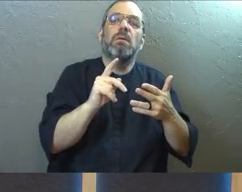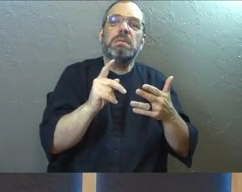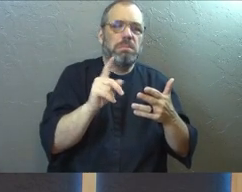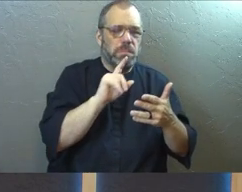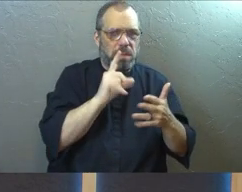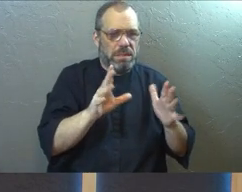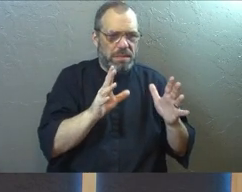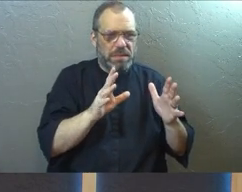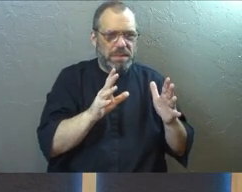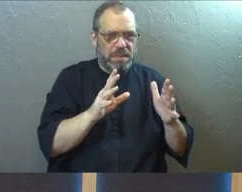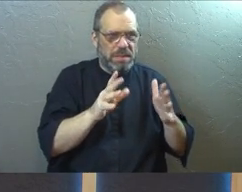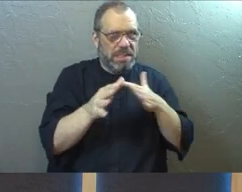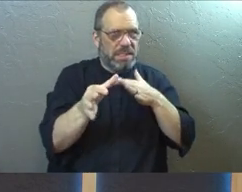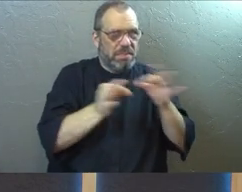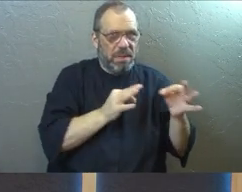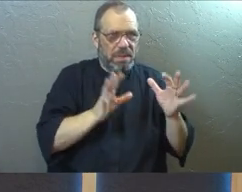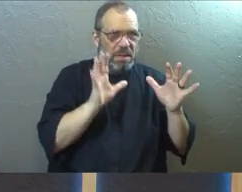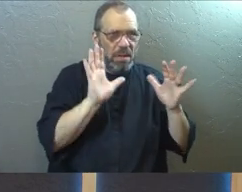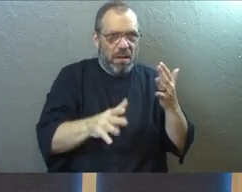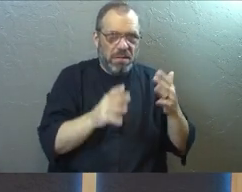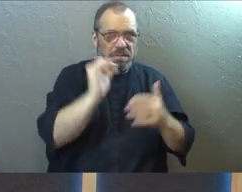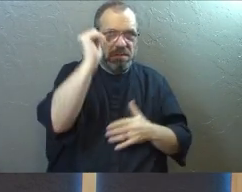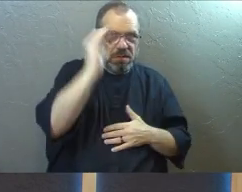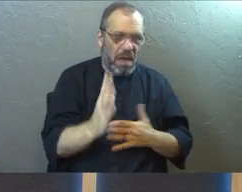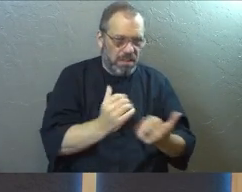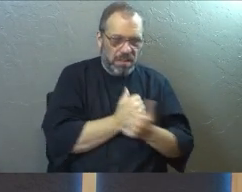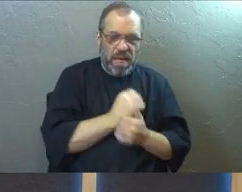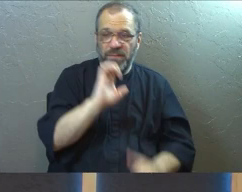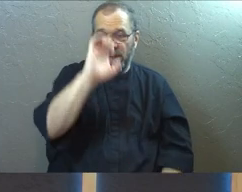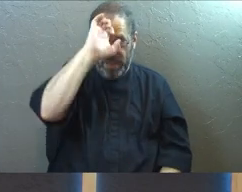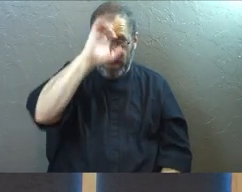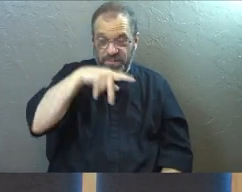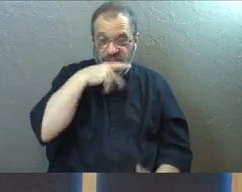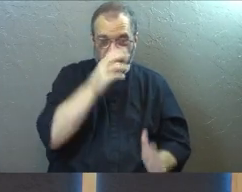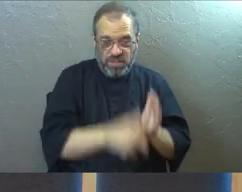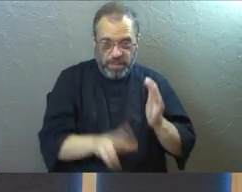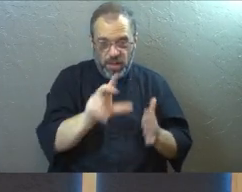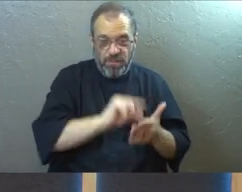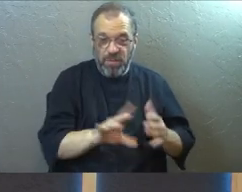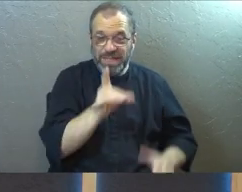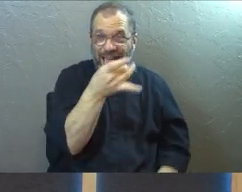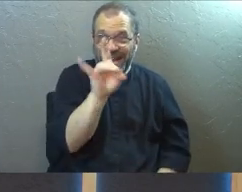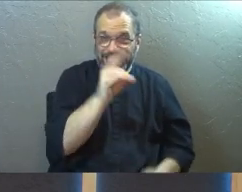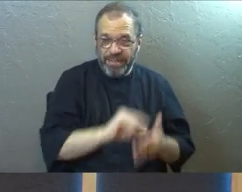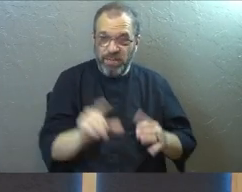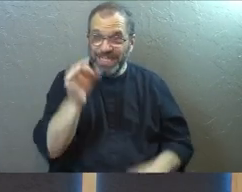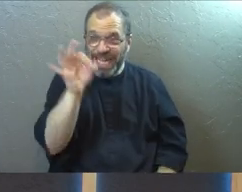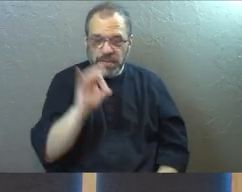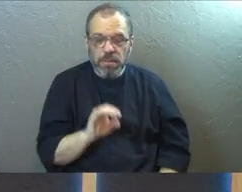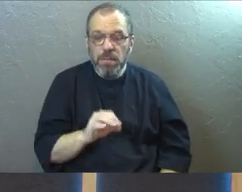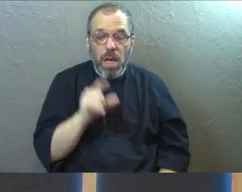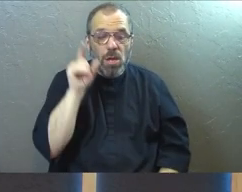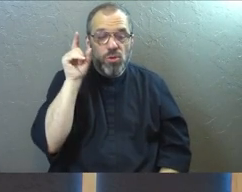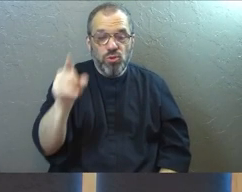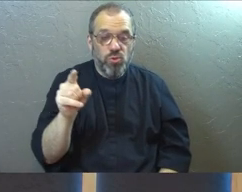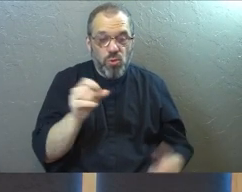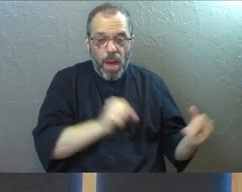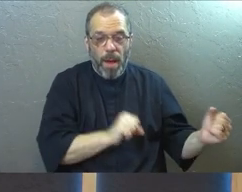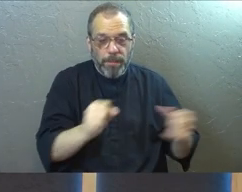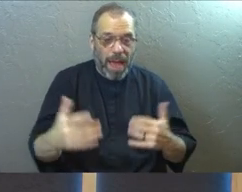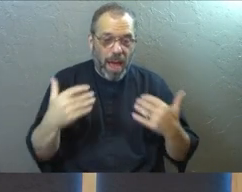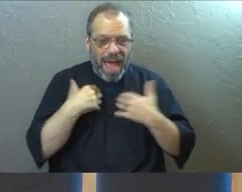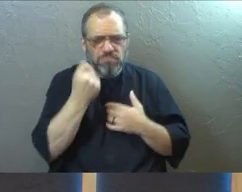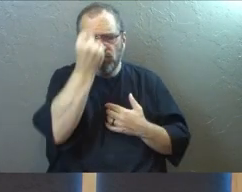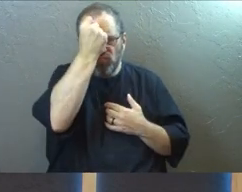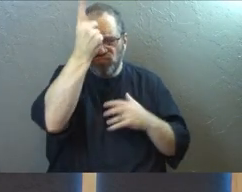at. He just really explores this idea about God's love. Ephesians chapter three, verse 18 and 19. And may you have the power